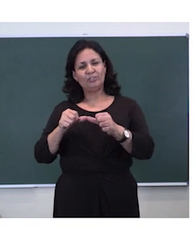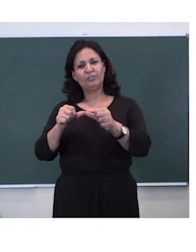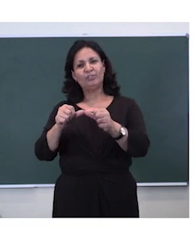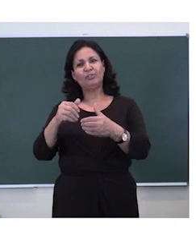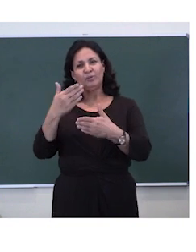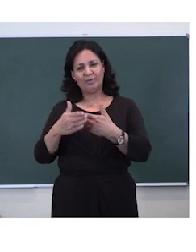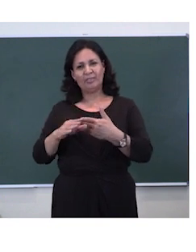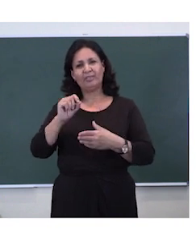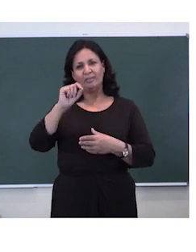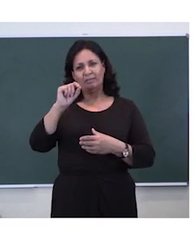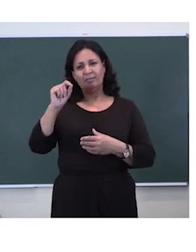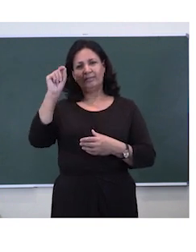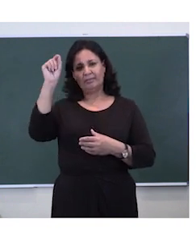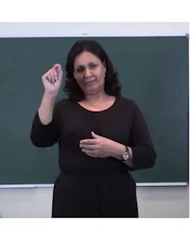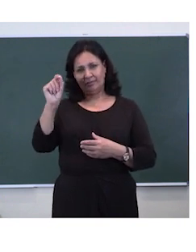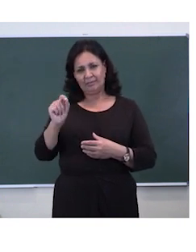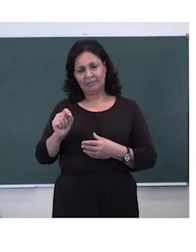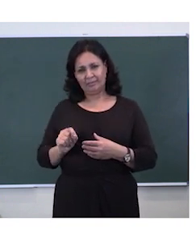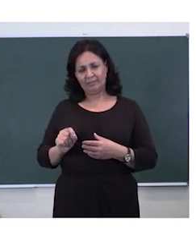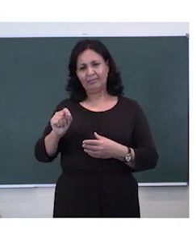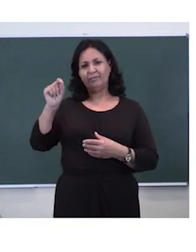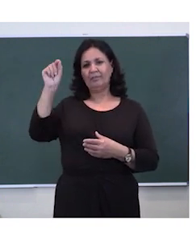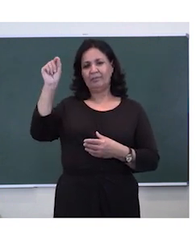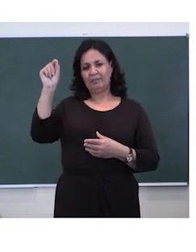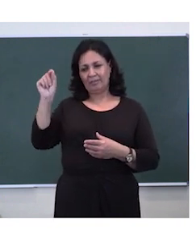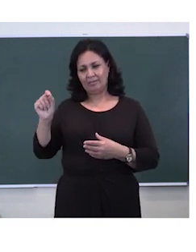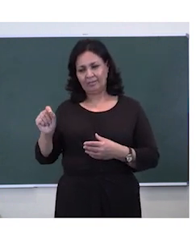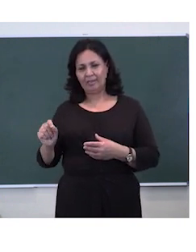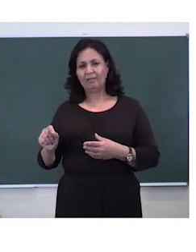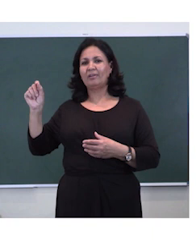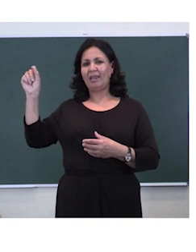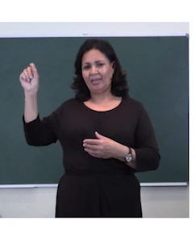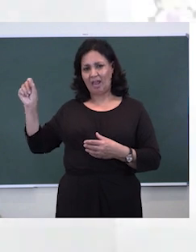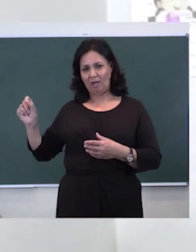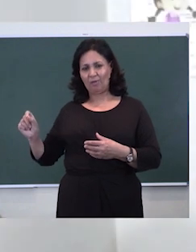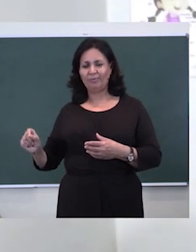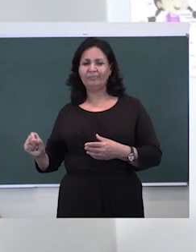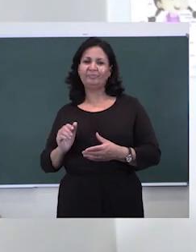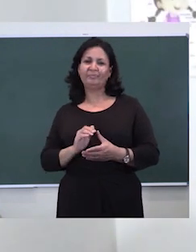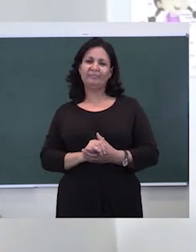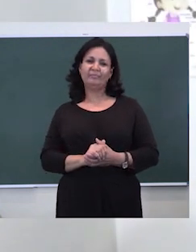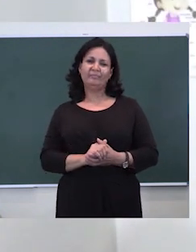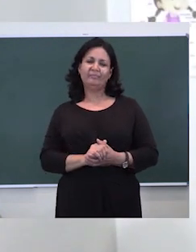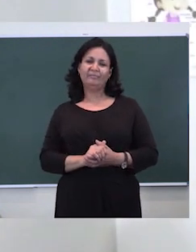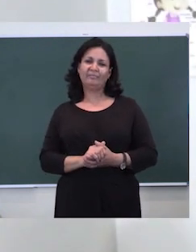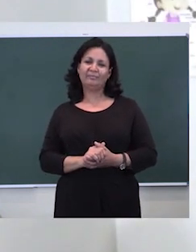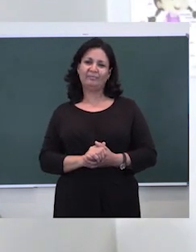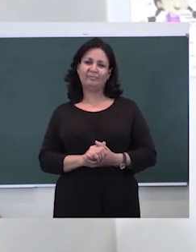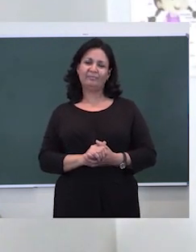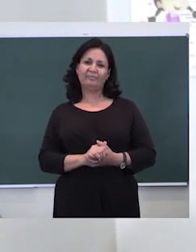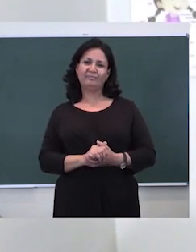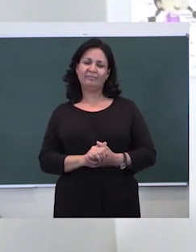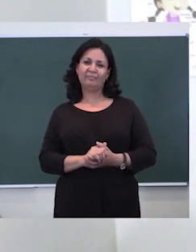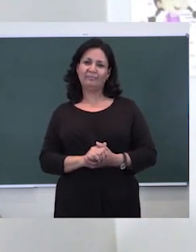line going across, starting from your single one. And don't worry if the ones are not straight. Just take your